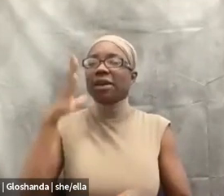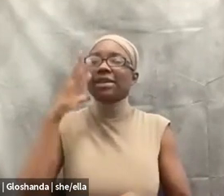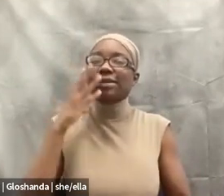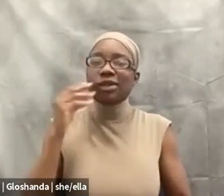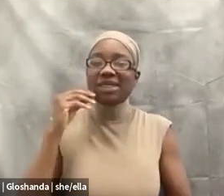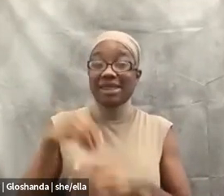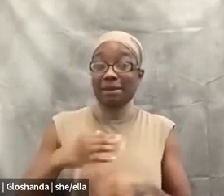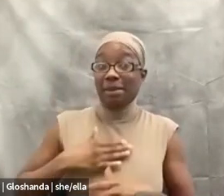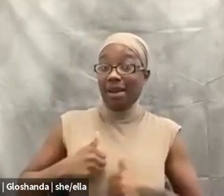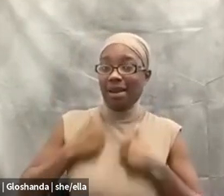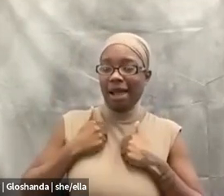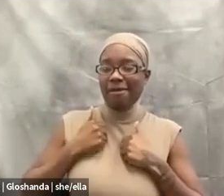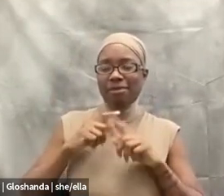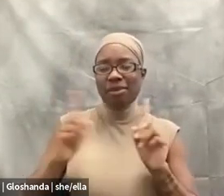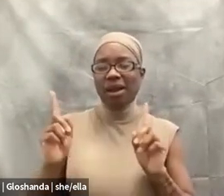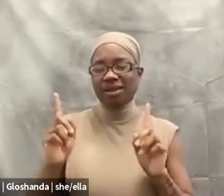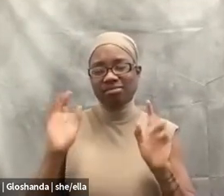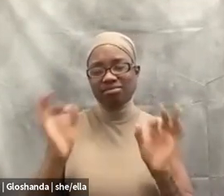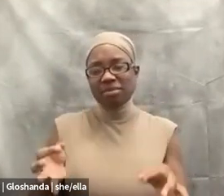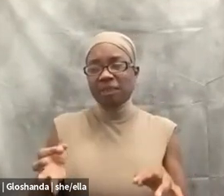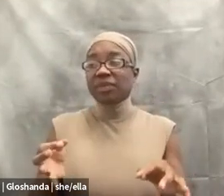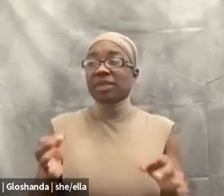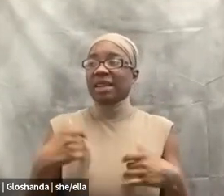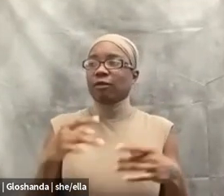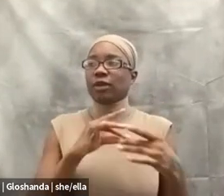commitment and decarceration, they're